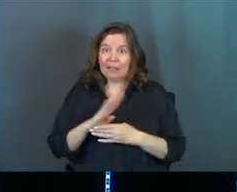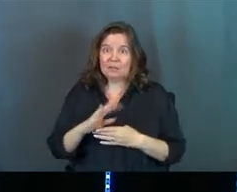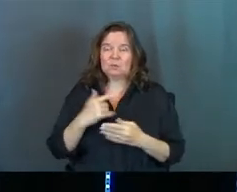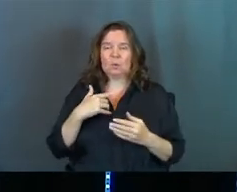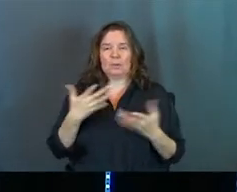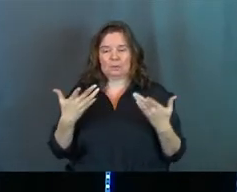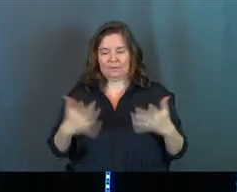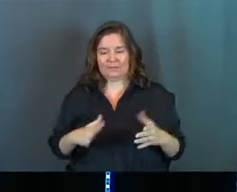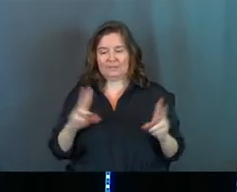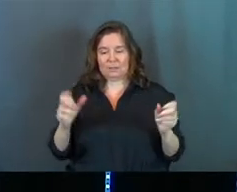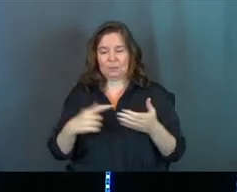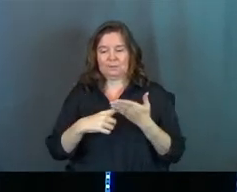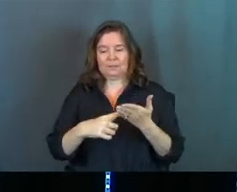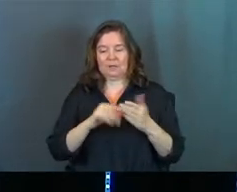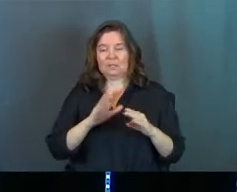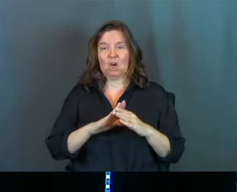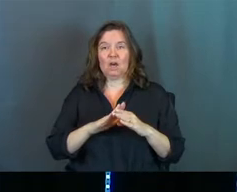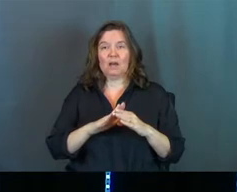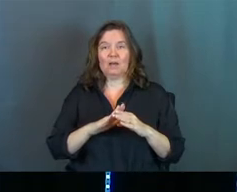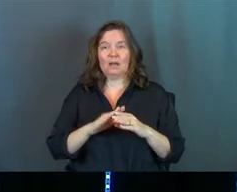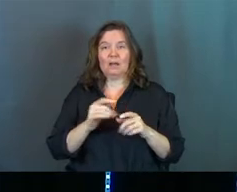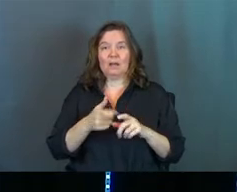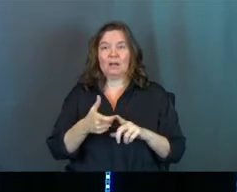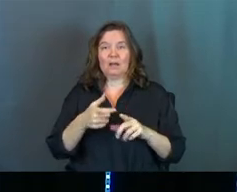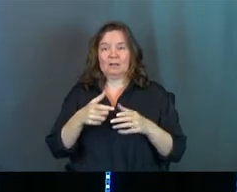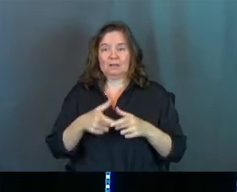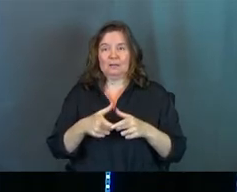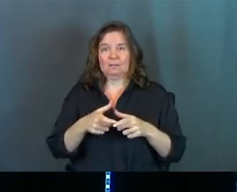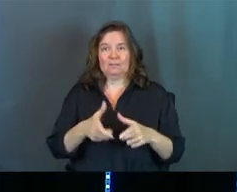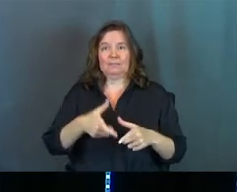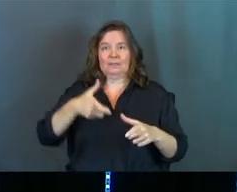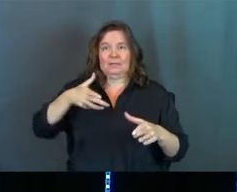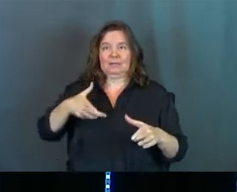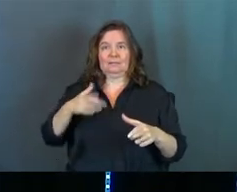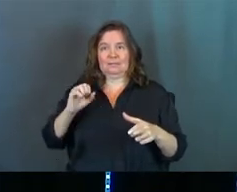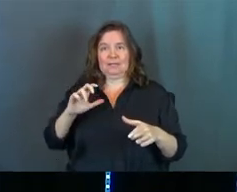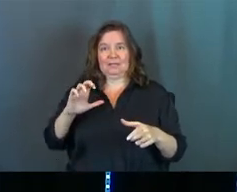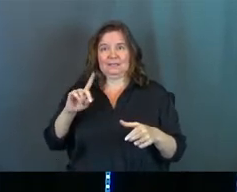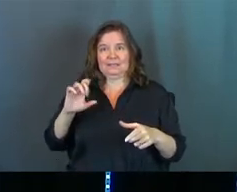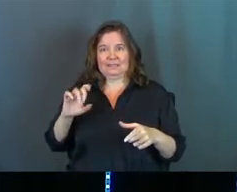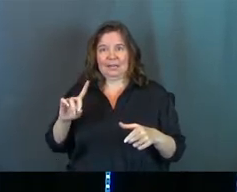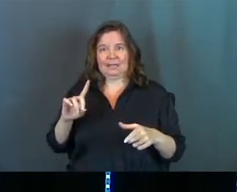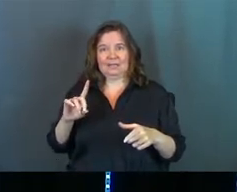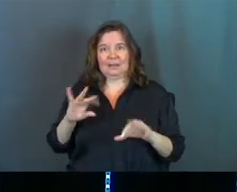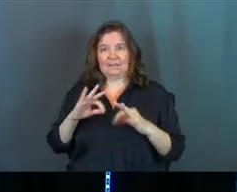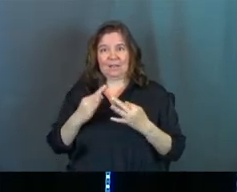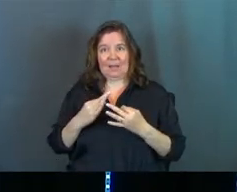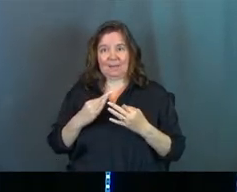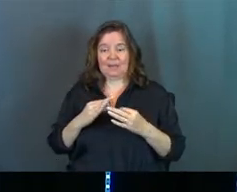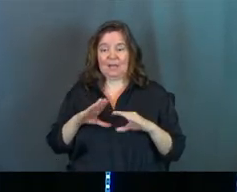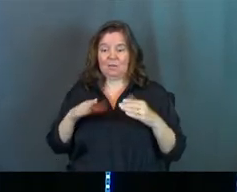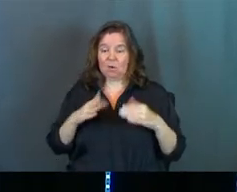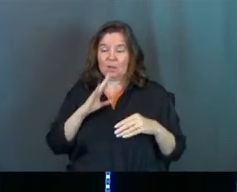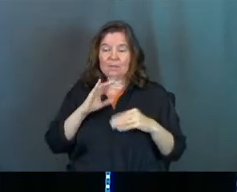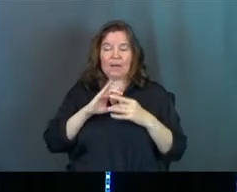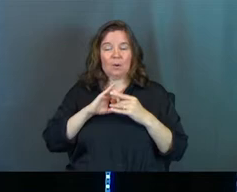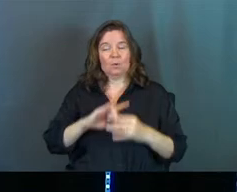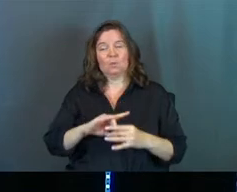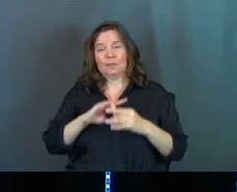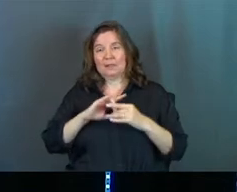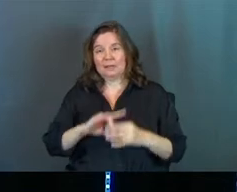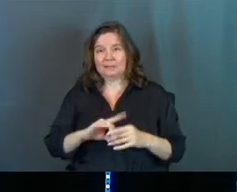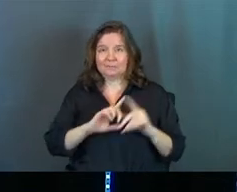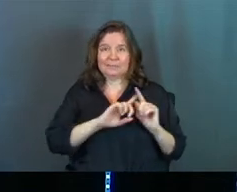going to wrap up this series with a discussion on extended family. If you've been with us throughout this series, it's all about relationships. We've talked all